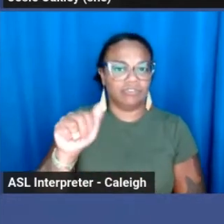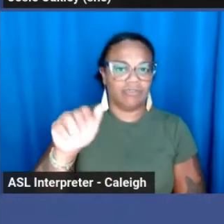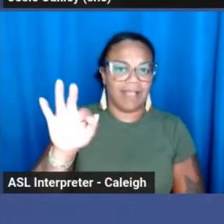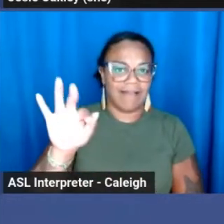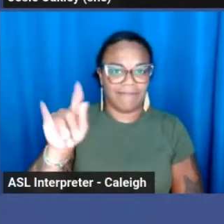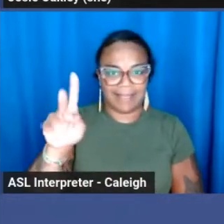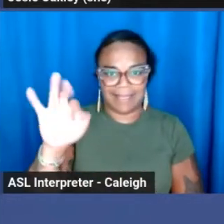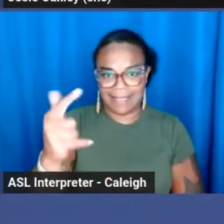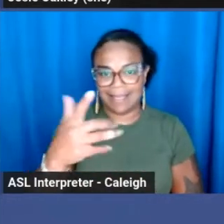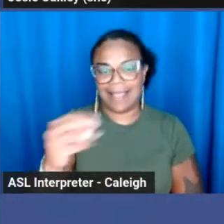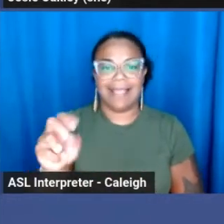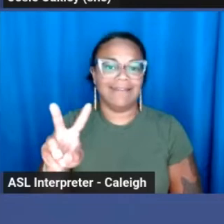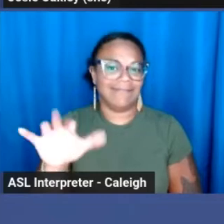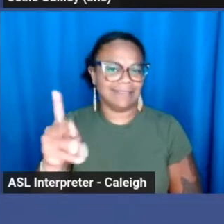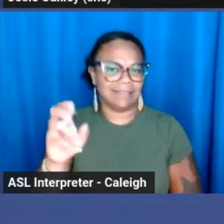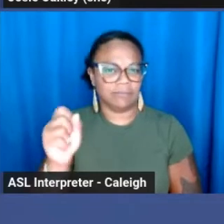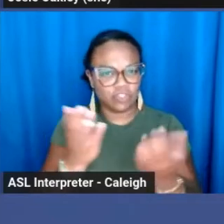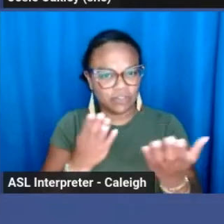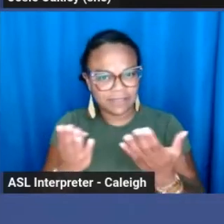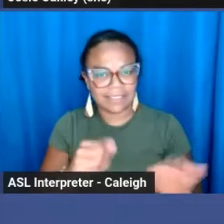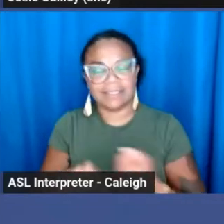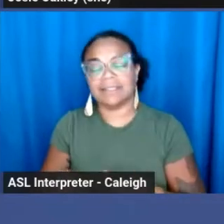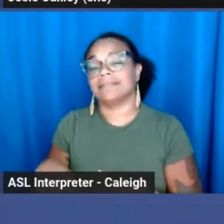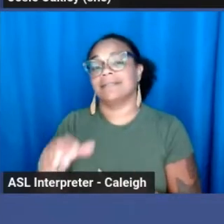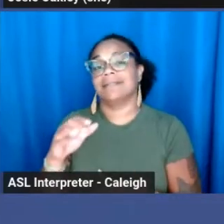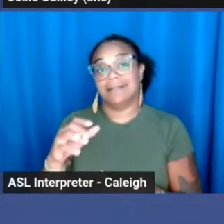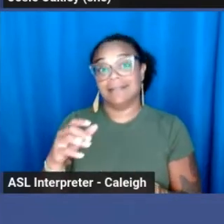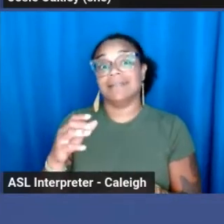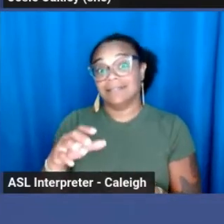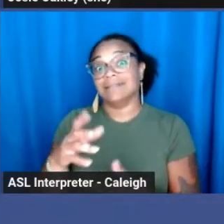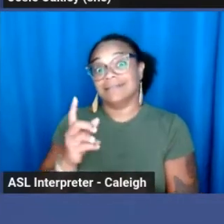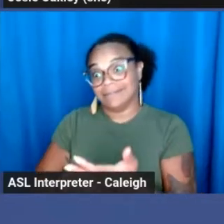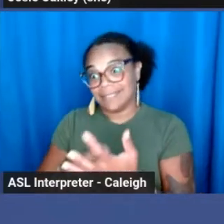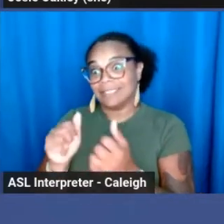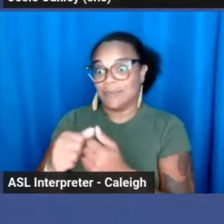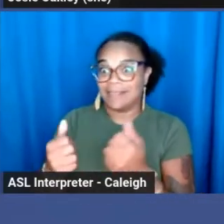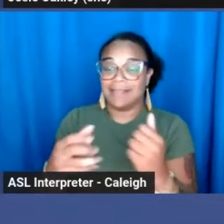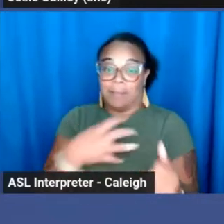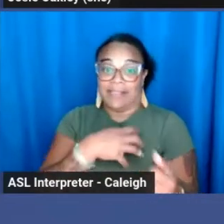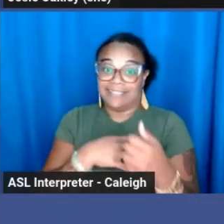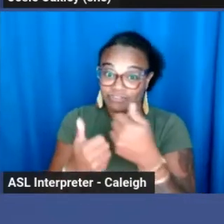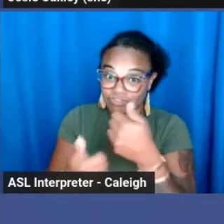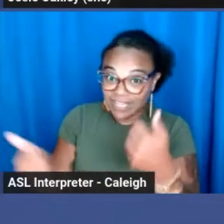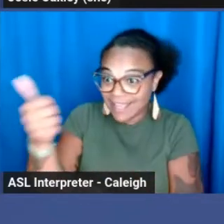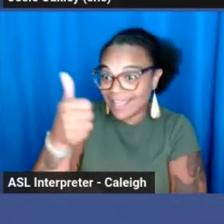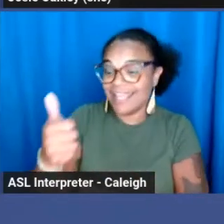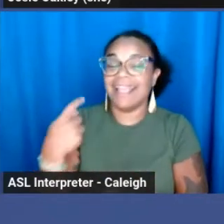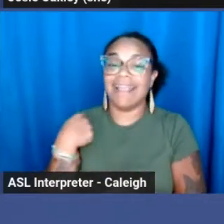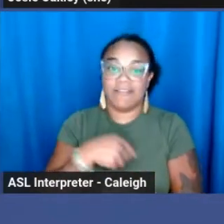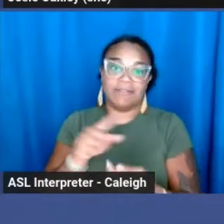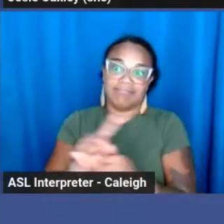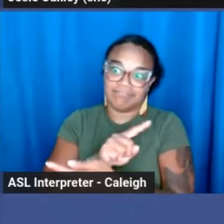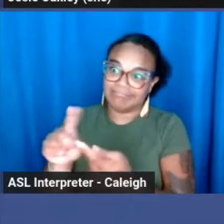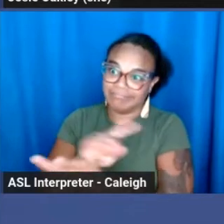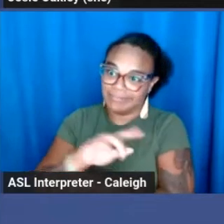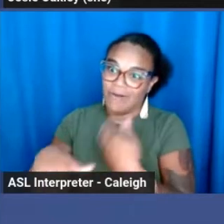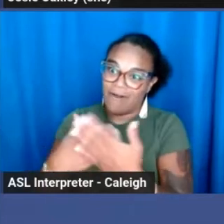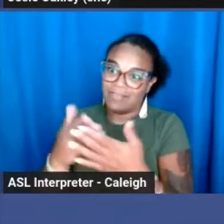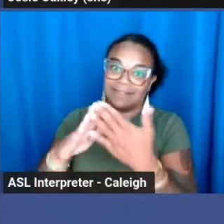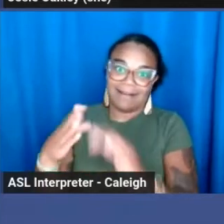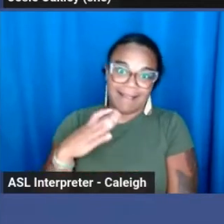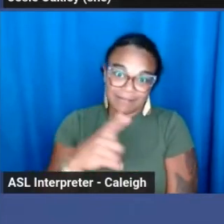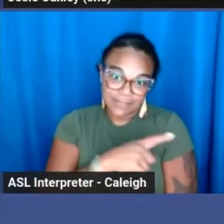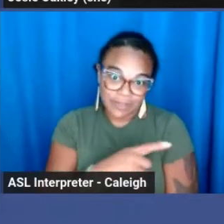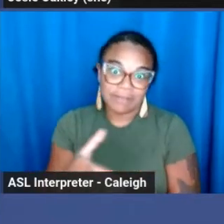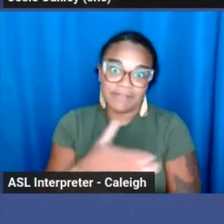Our city councillor talked to the police chief. We'll end up briefing every member of city council before this gets